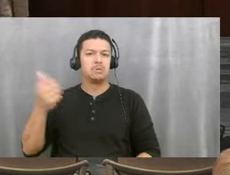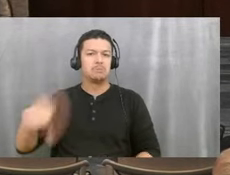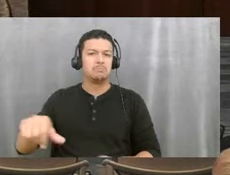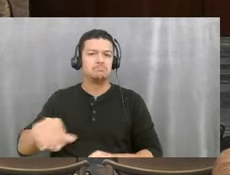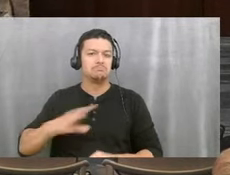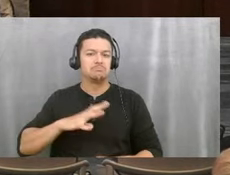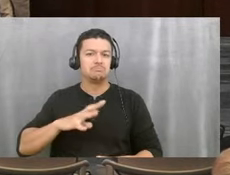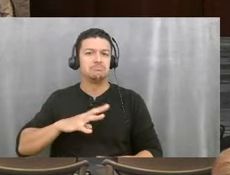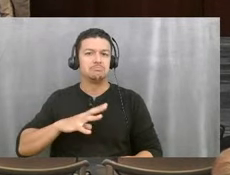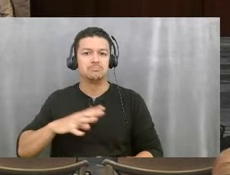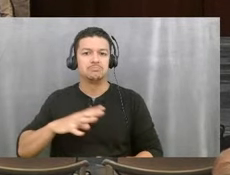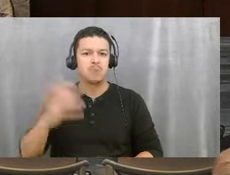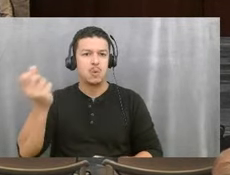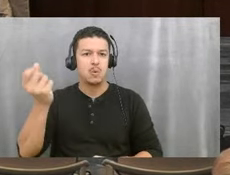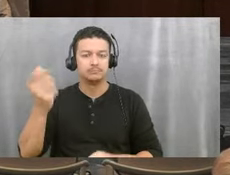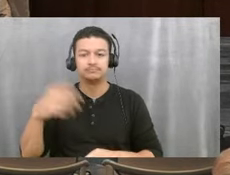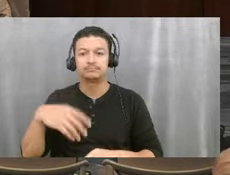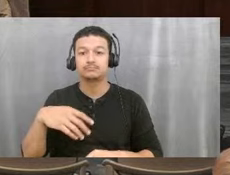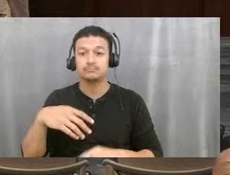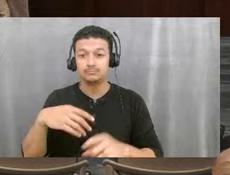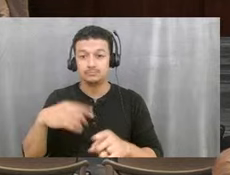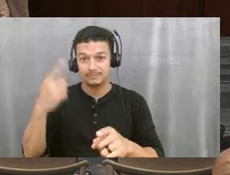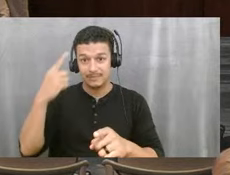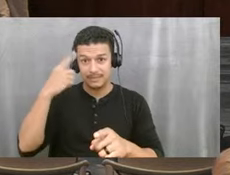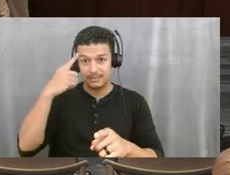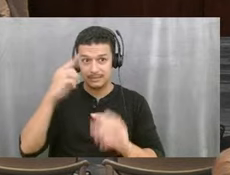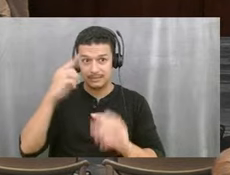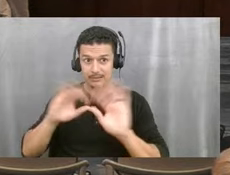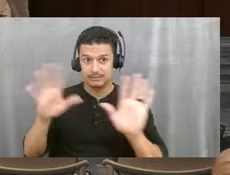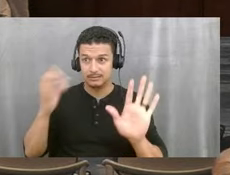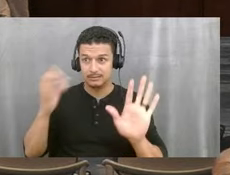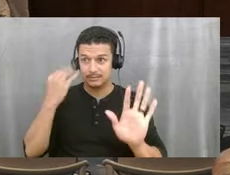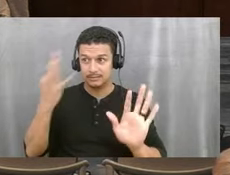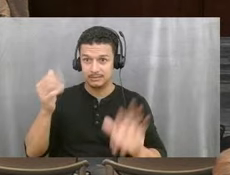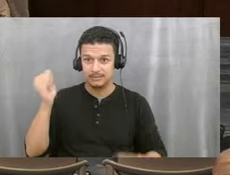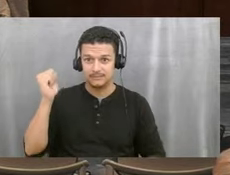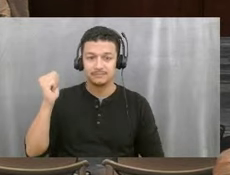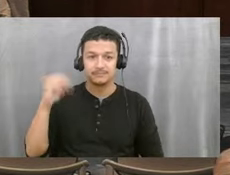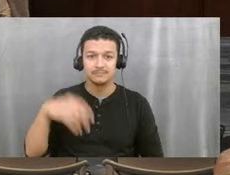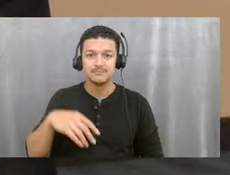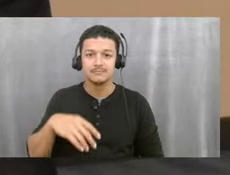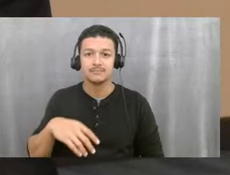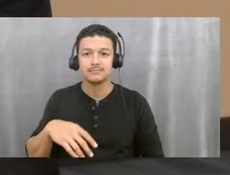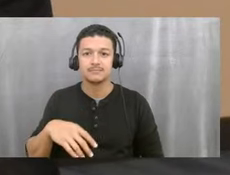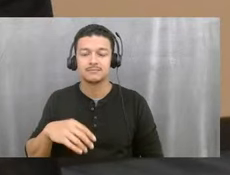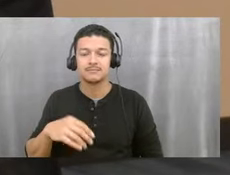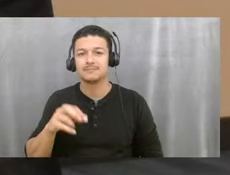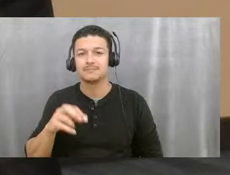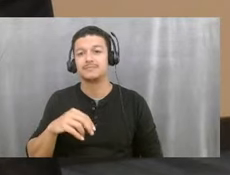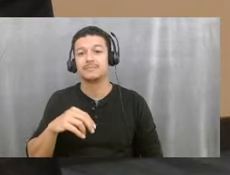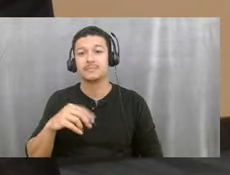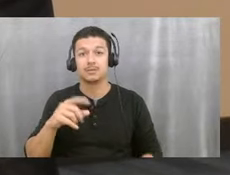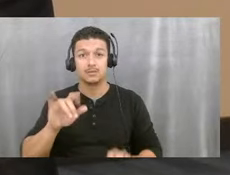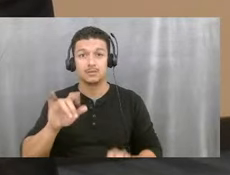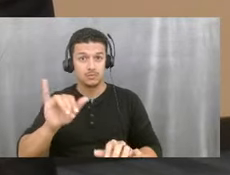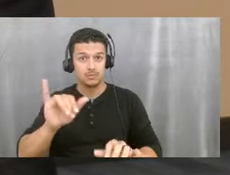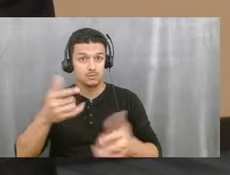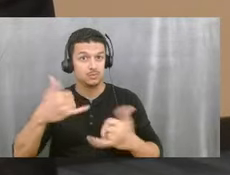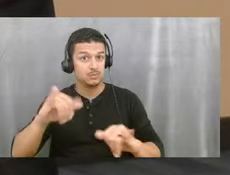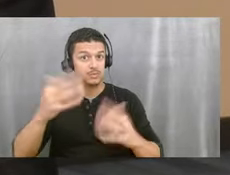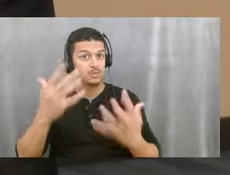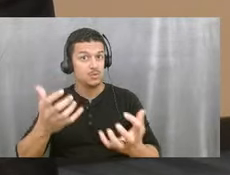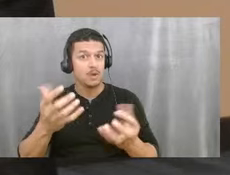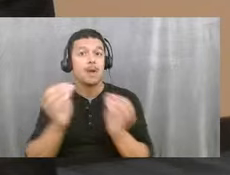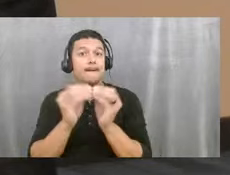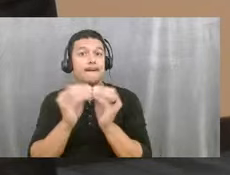I would, I think it's clear at all if you say that you're rescinding your motion. Okay, rescinding my motion. We still want additional funding. We can always come back and